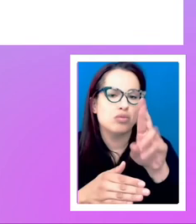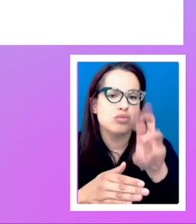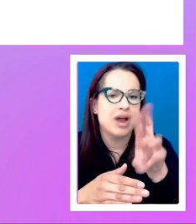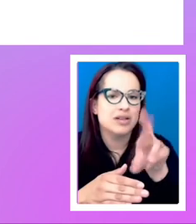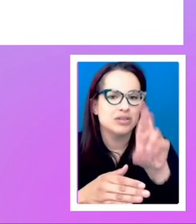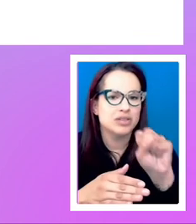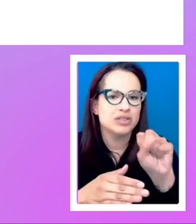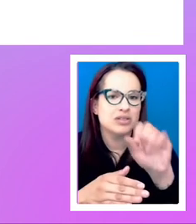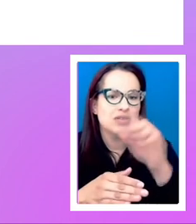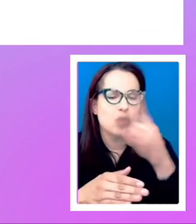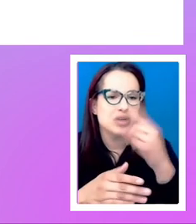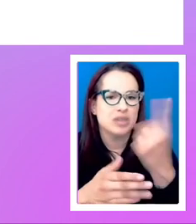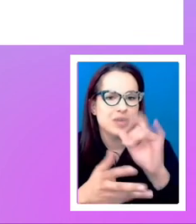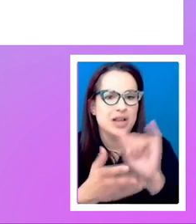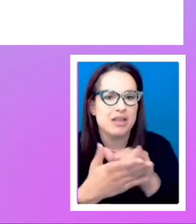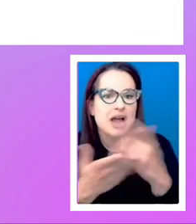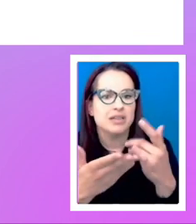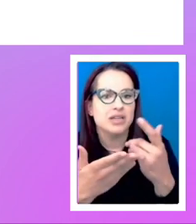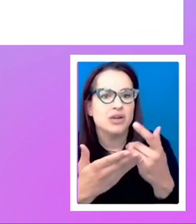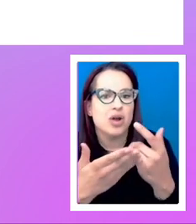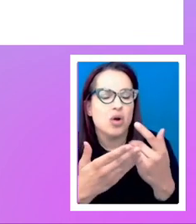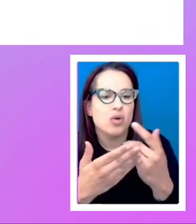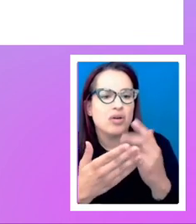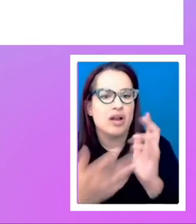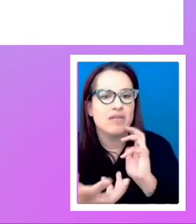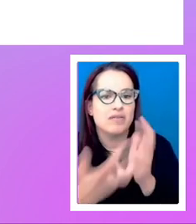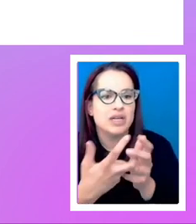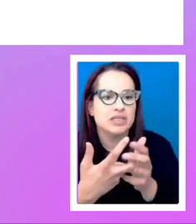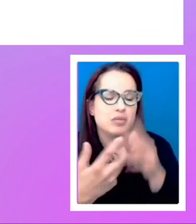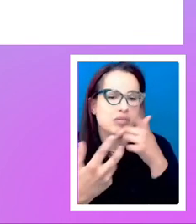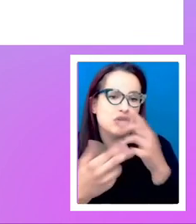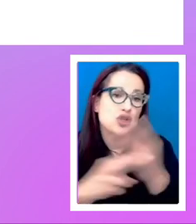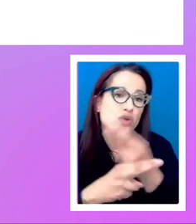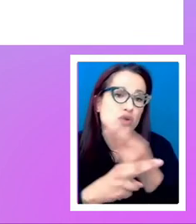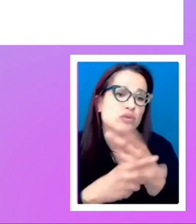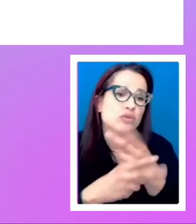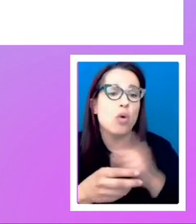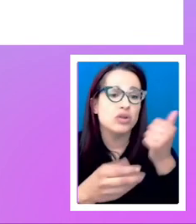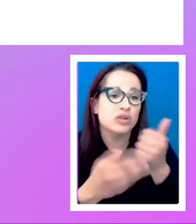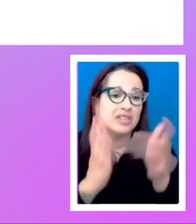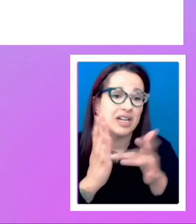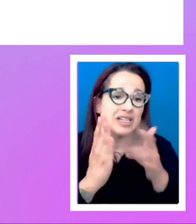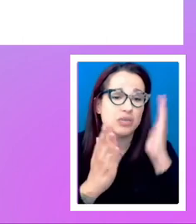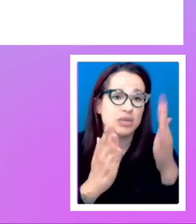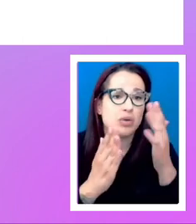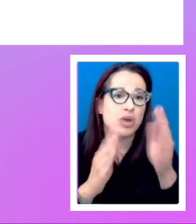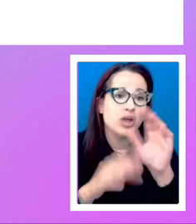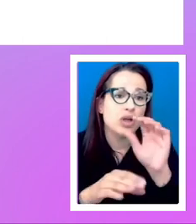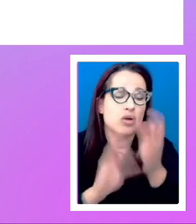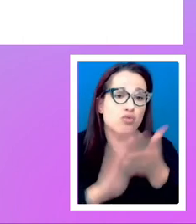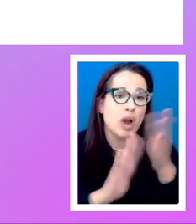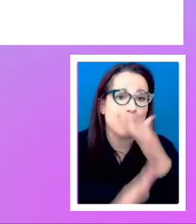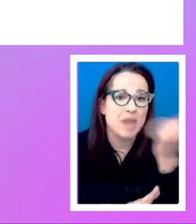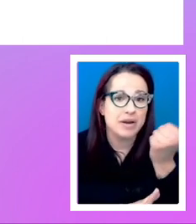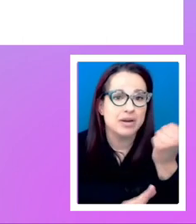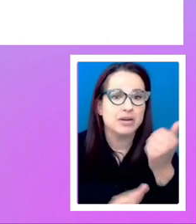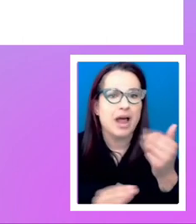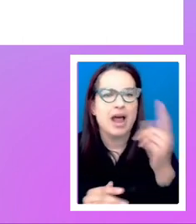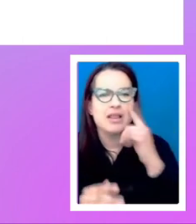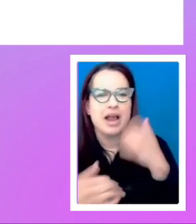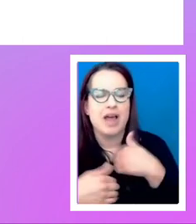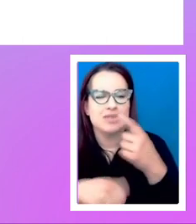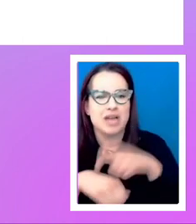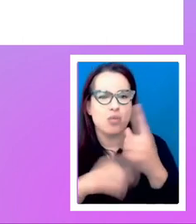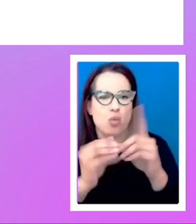suits them, you know, use older techniques because they're going to perform better with that. Okay. Gotcha. Looks like we got time for maybe one more question